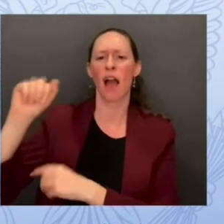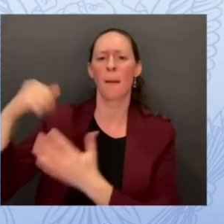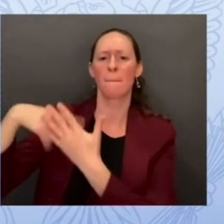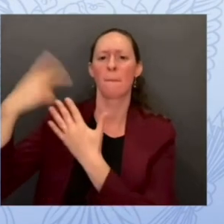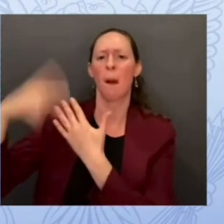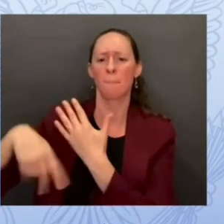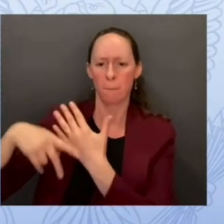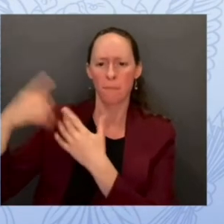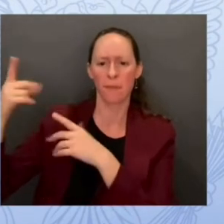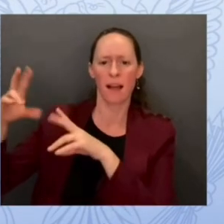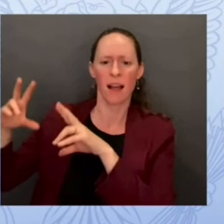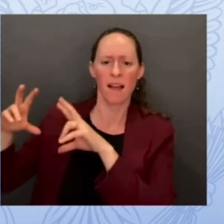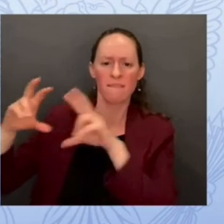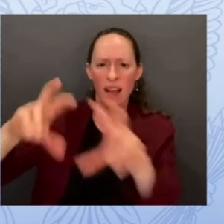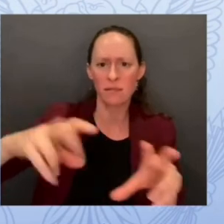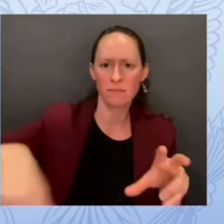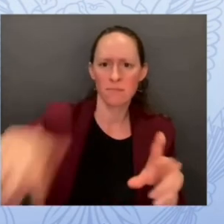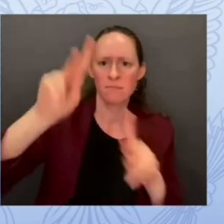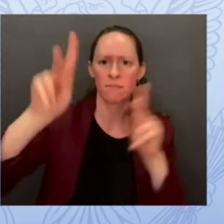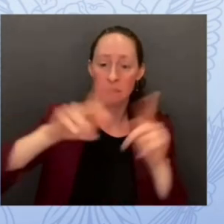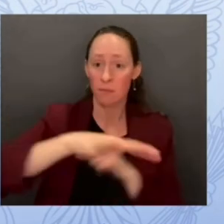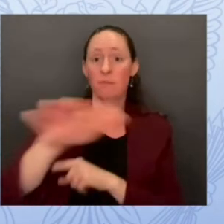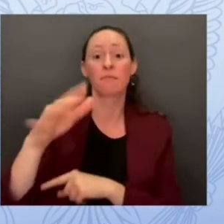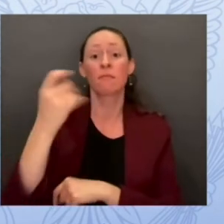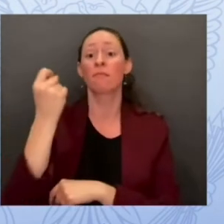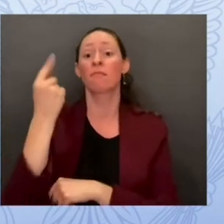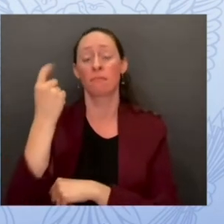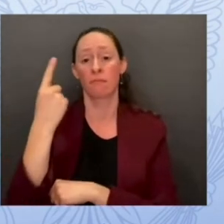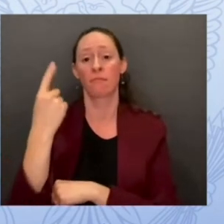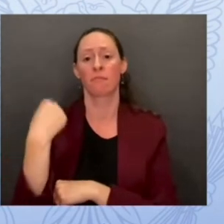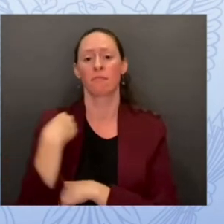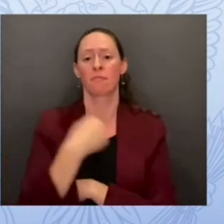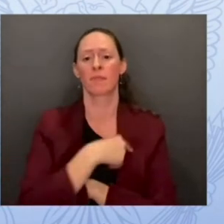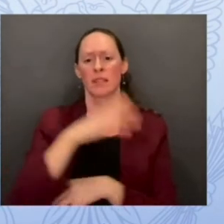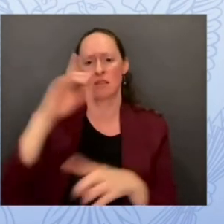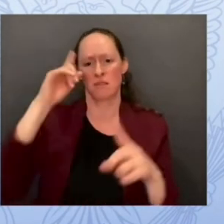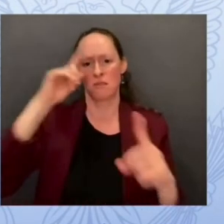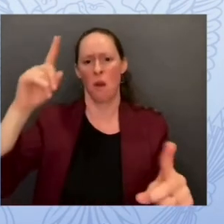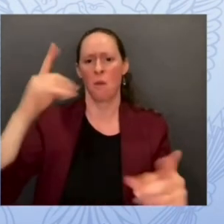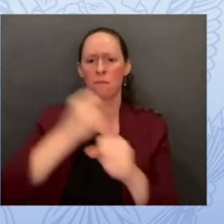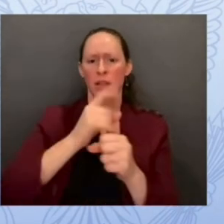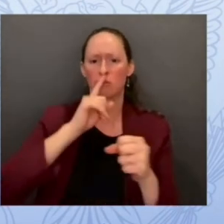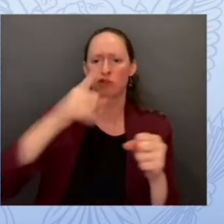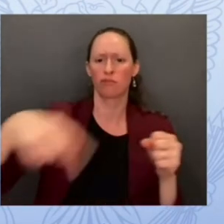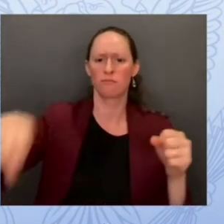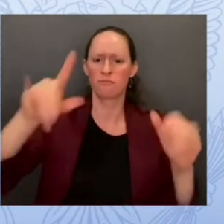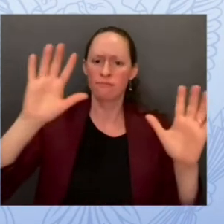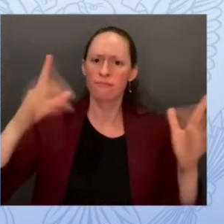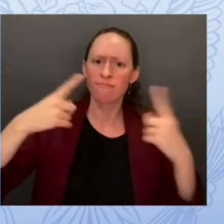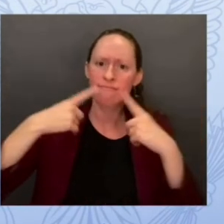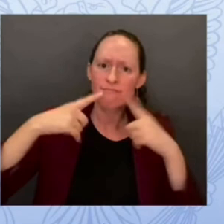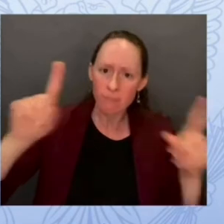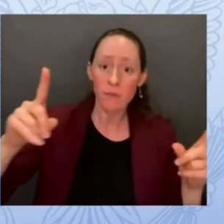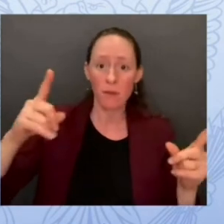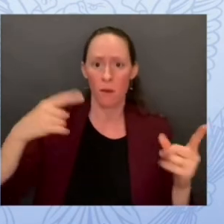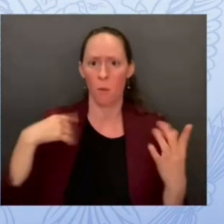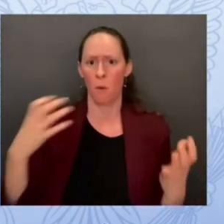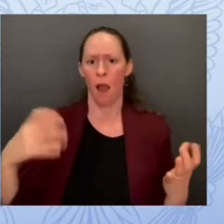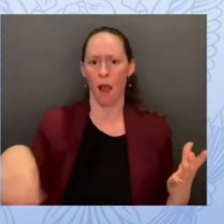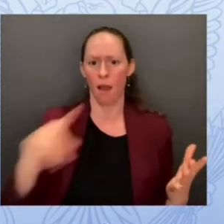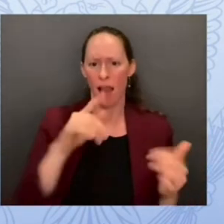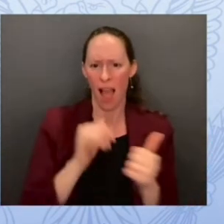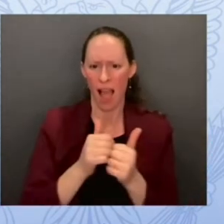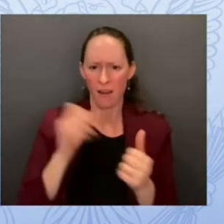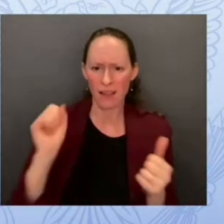and promoting digital equity basic connectivity ultimately our goal here is to learn from this effort identify how to get the balance right and provide